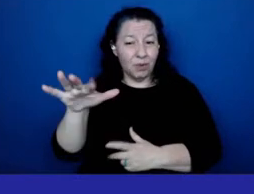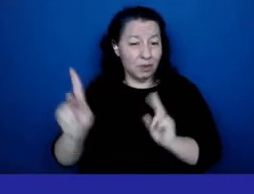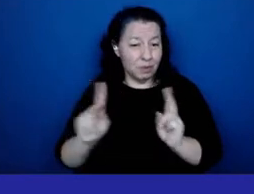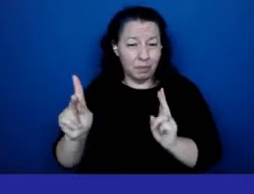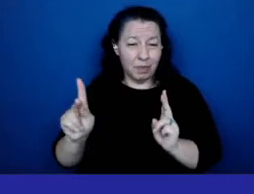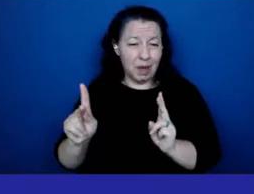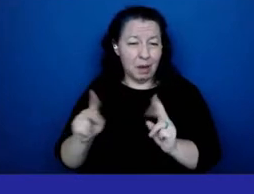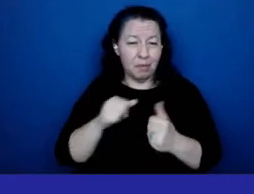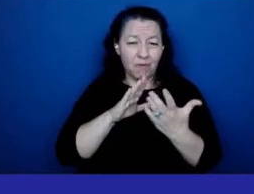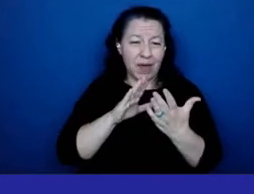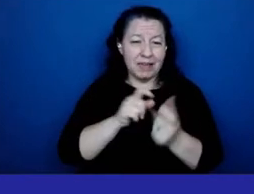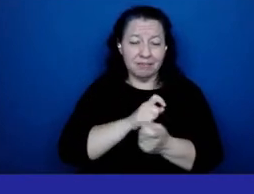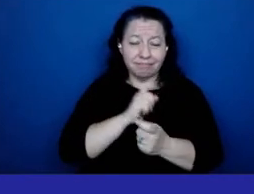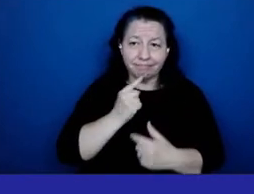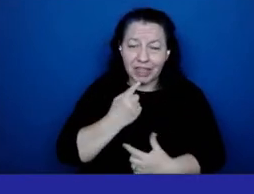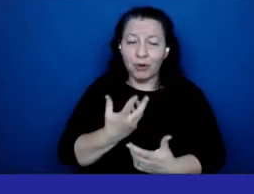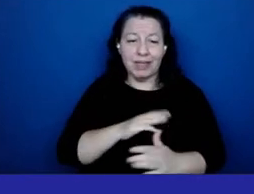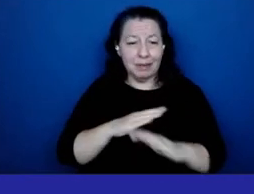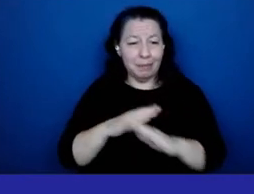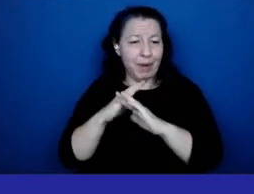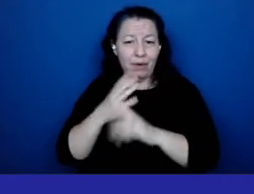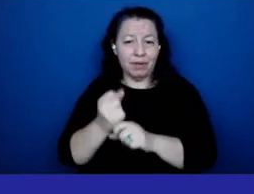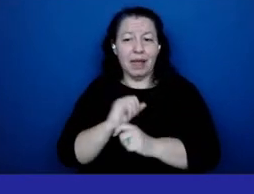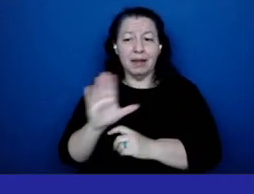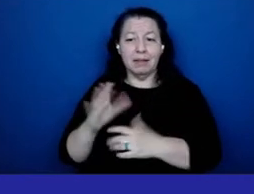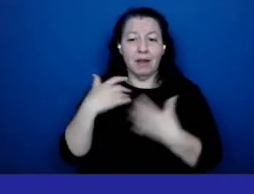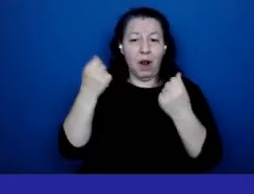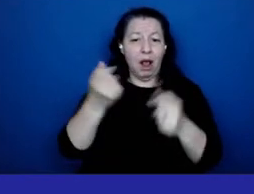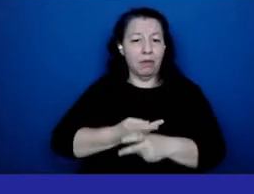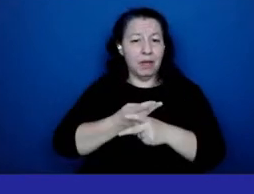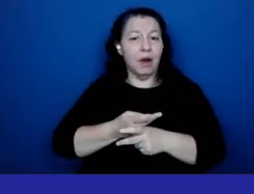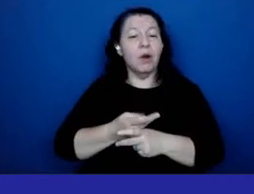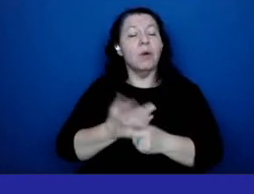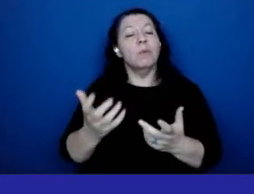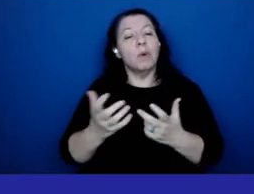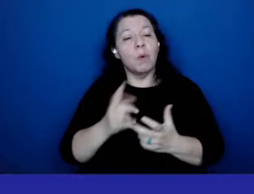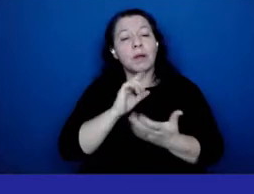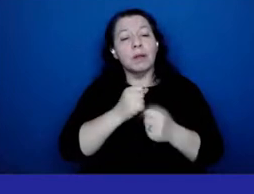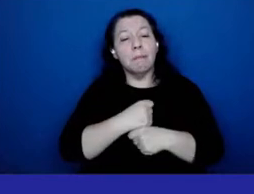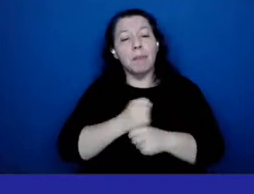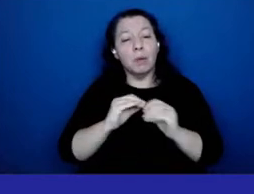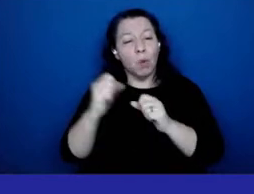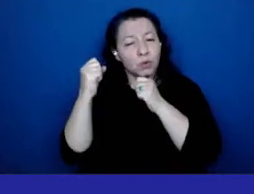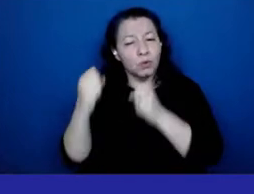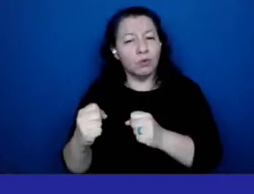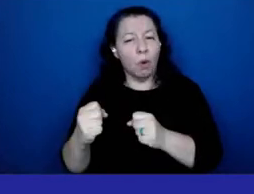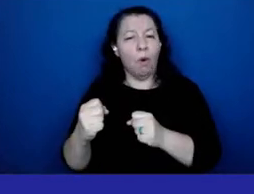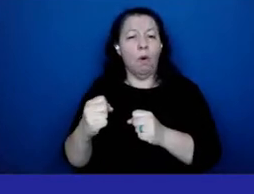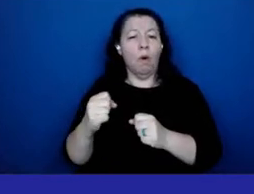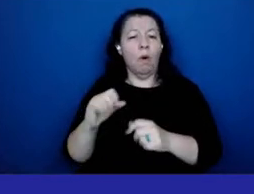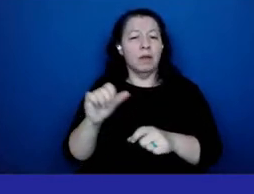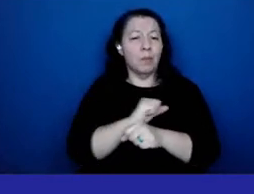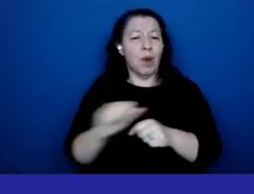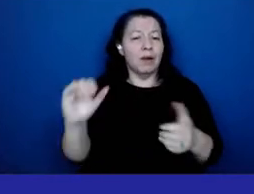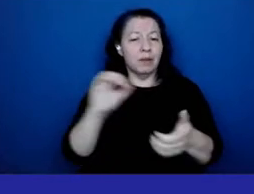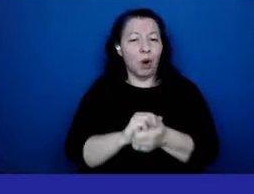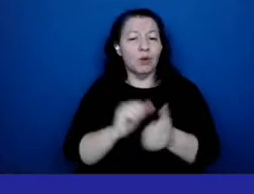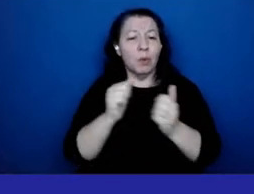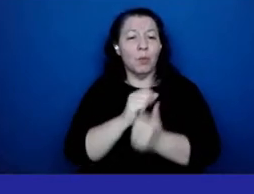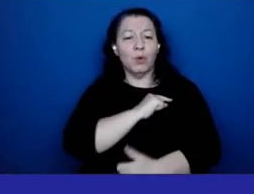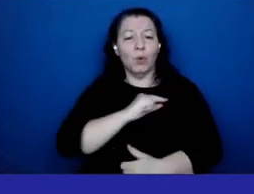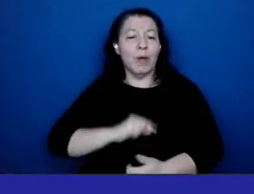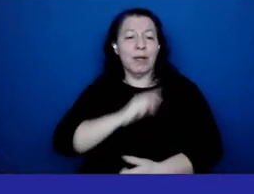in obtaining health care. We want to strengthen the partnership with Queens Hospital Center